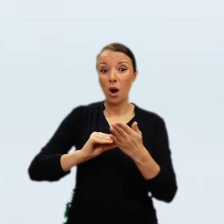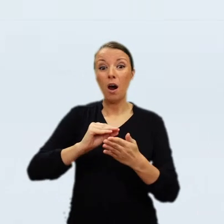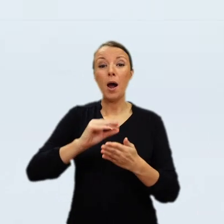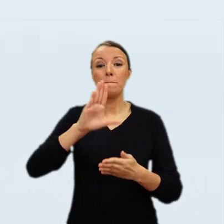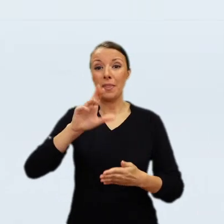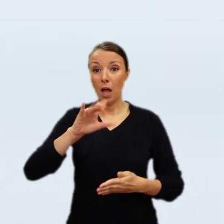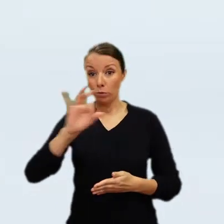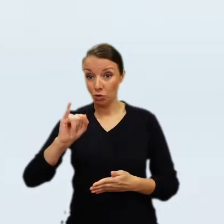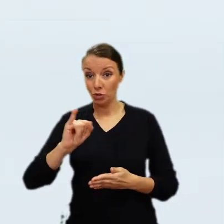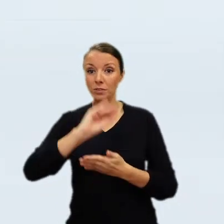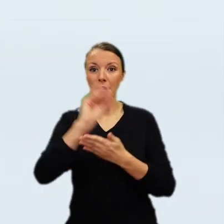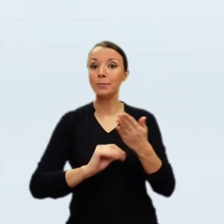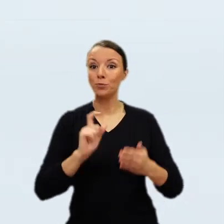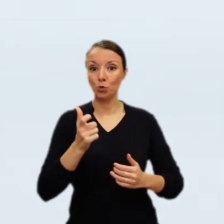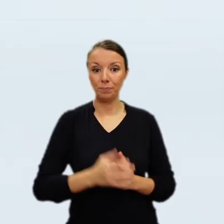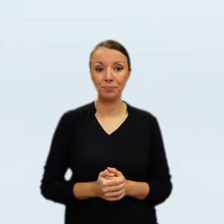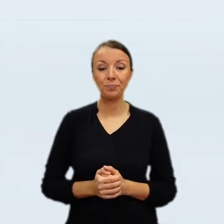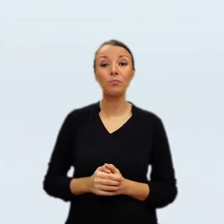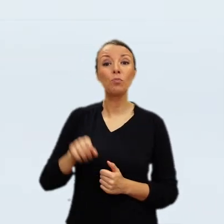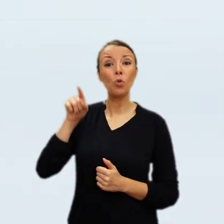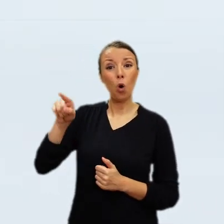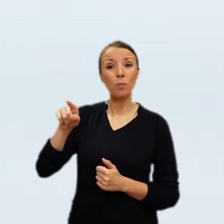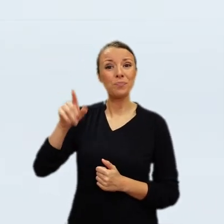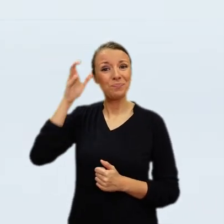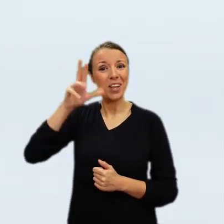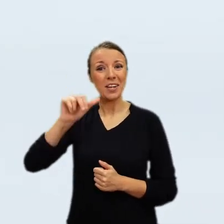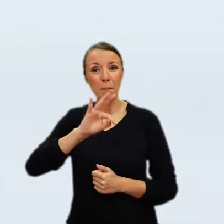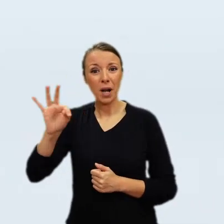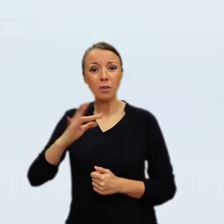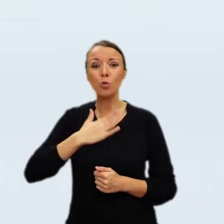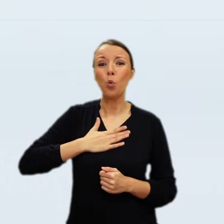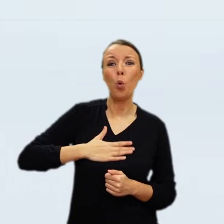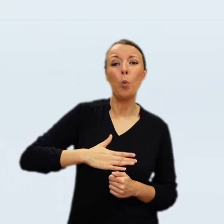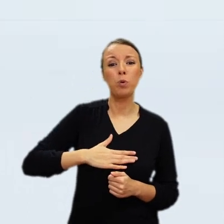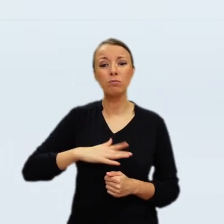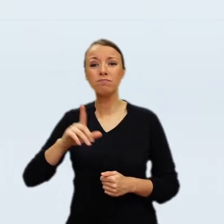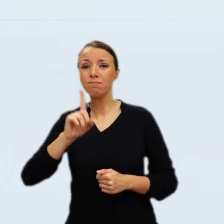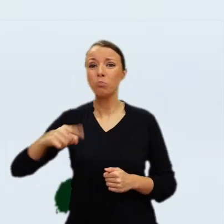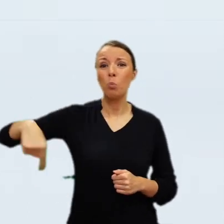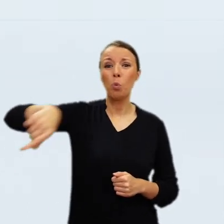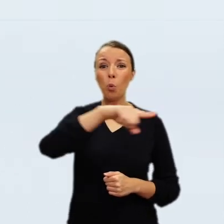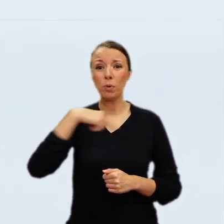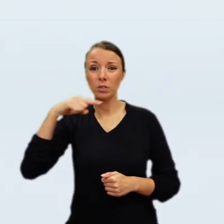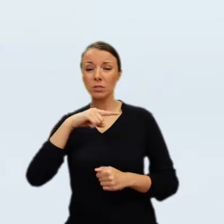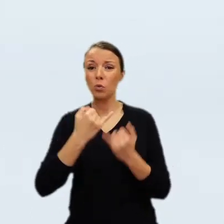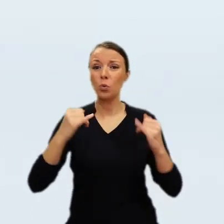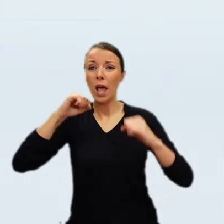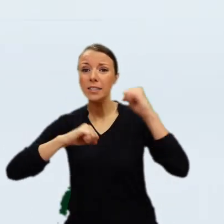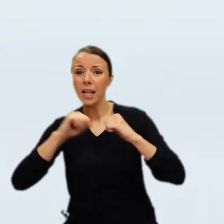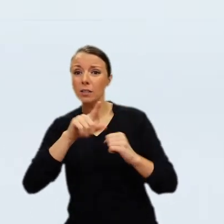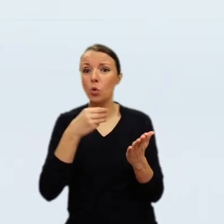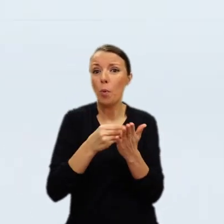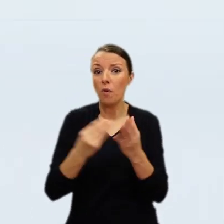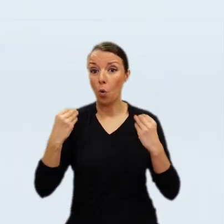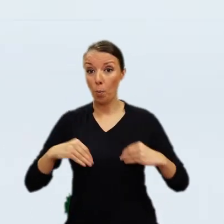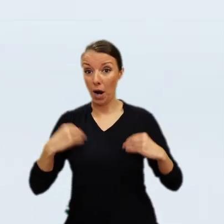auction often. And here he bought clothes that were old-fashioned and cast off, as long as they struck him as bizarre and